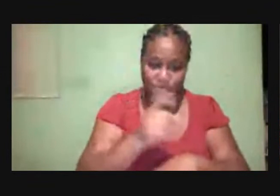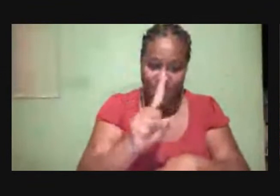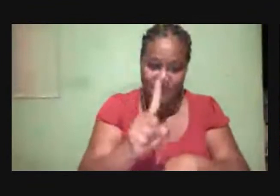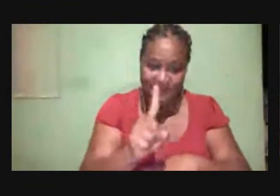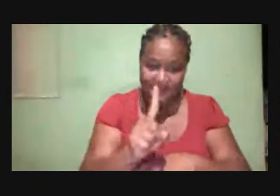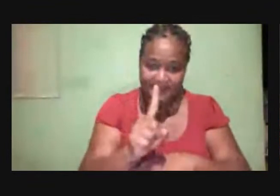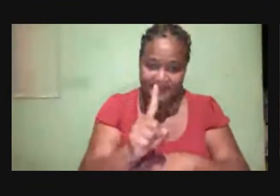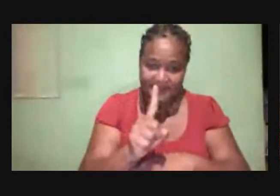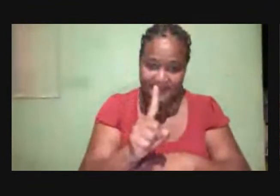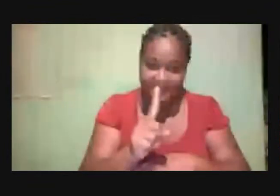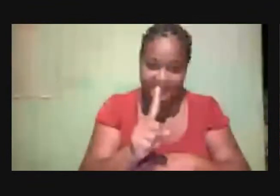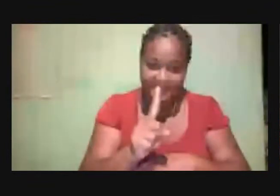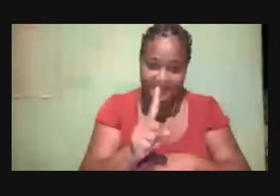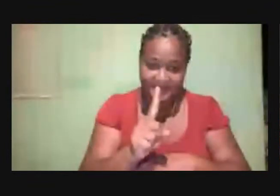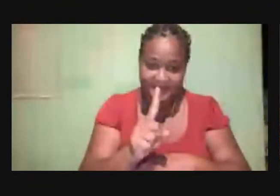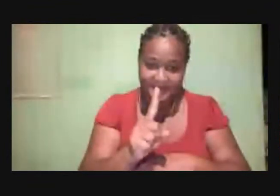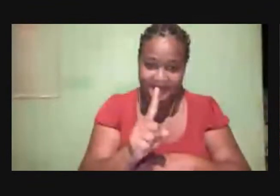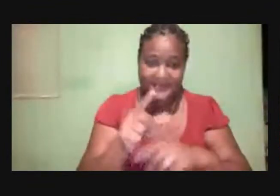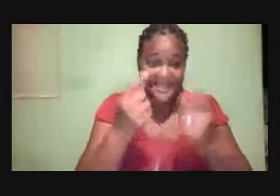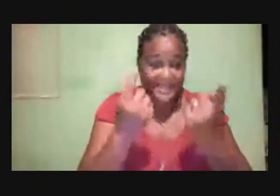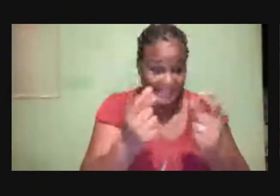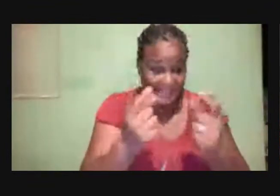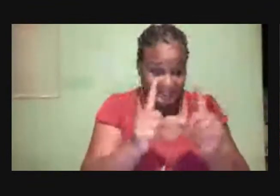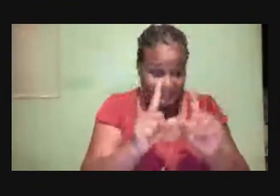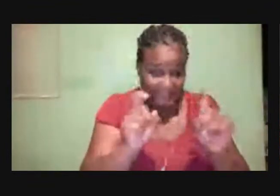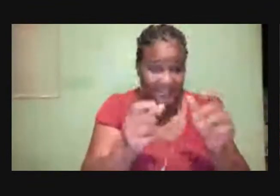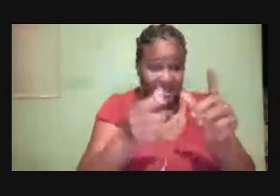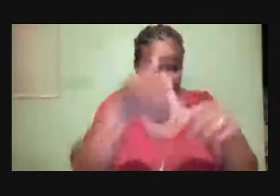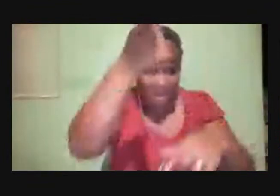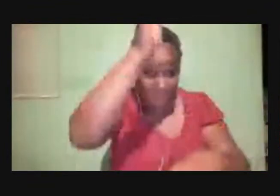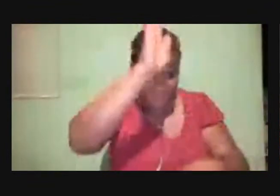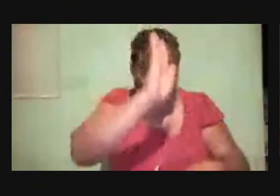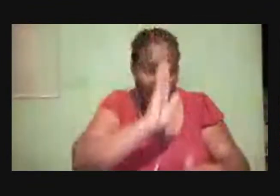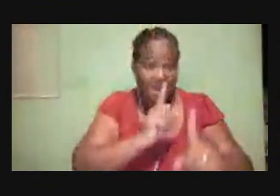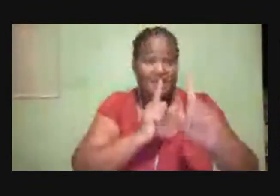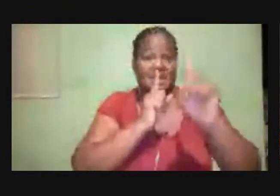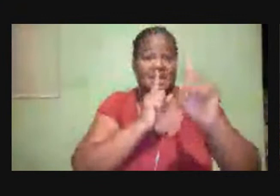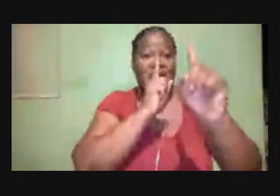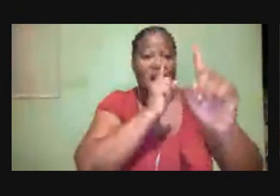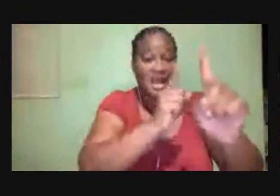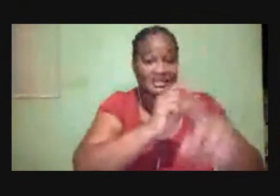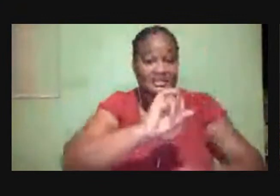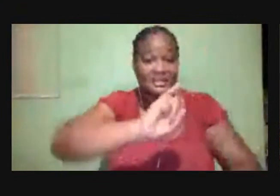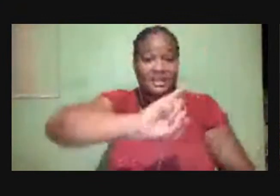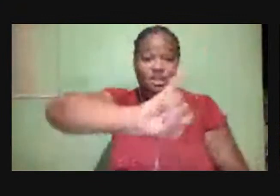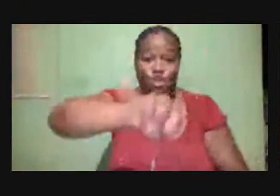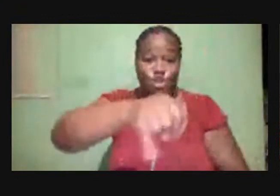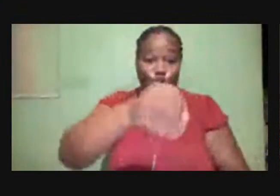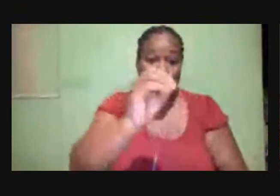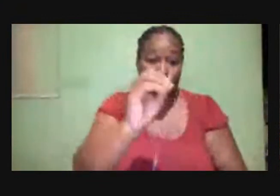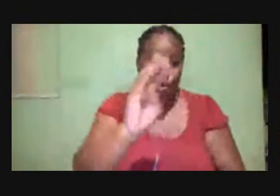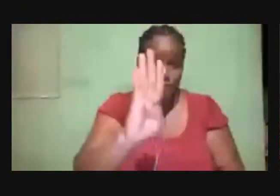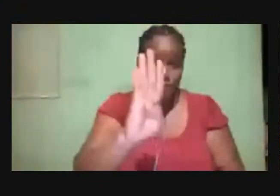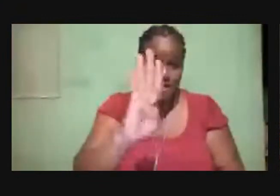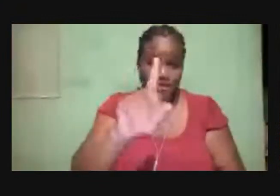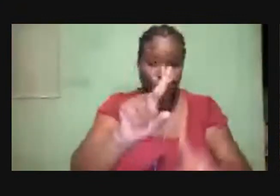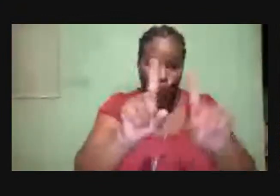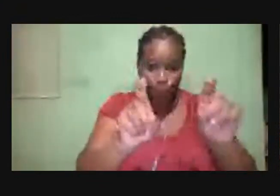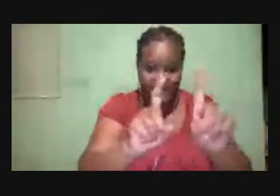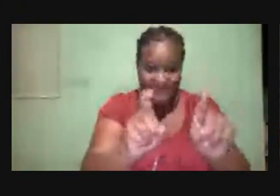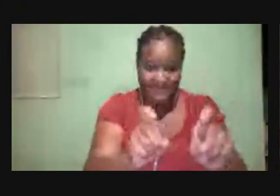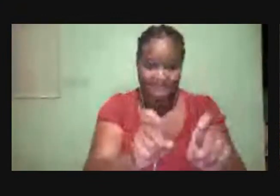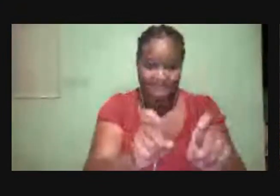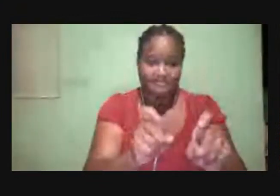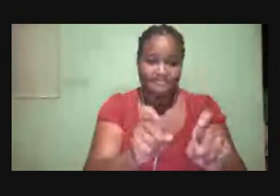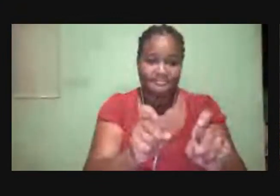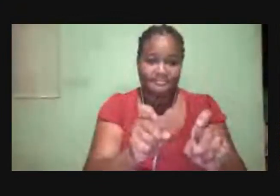Did God answer Job's questions? That's question number one.